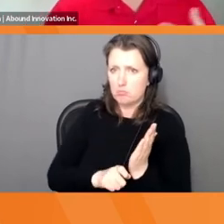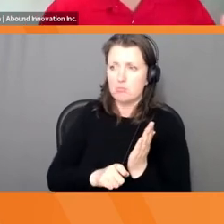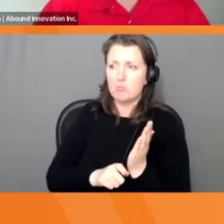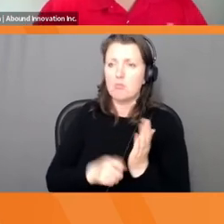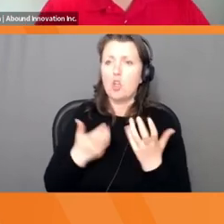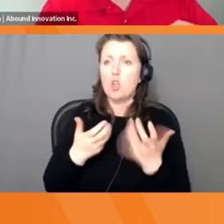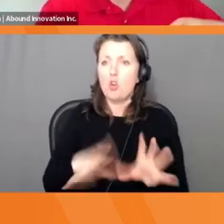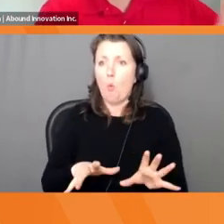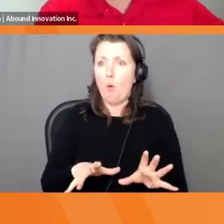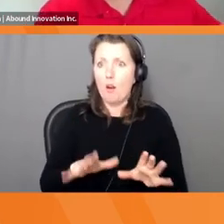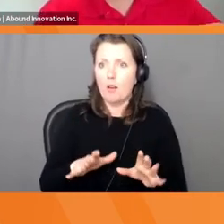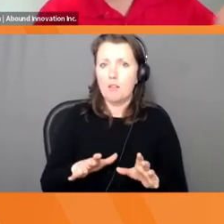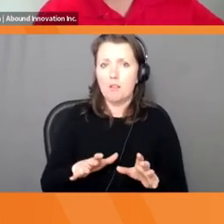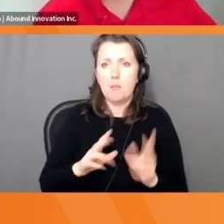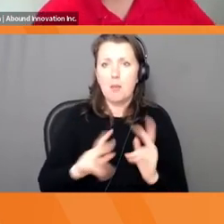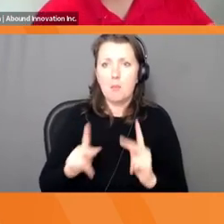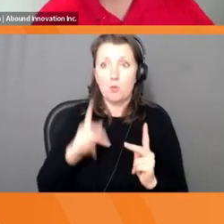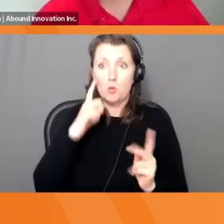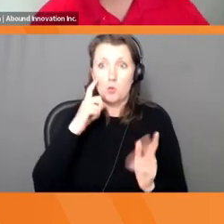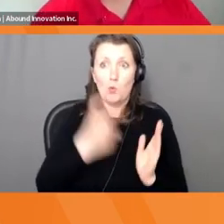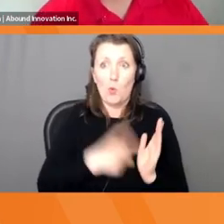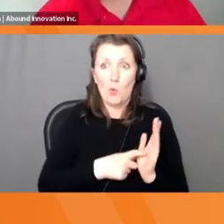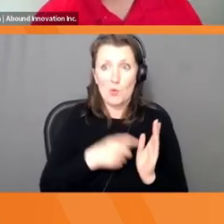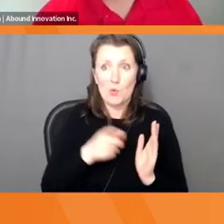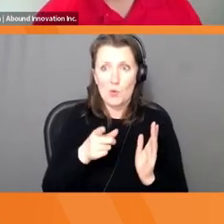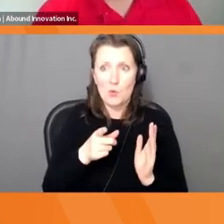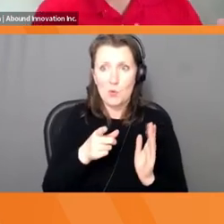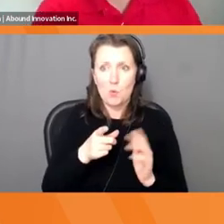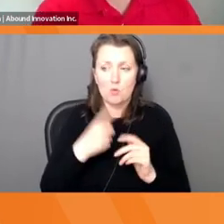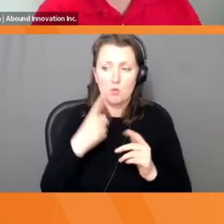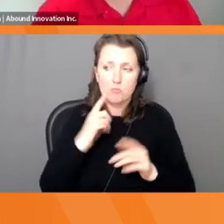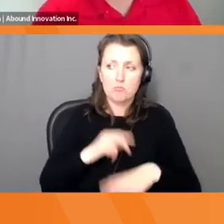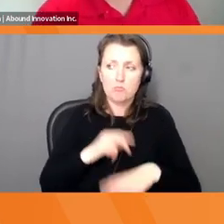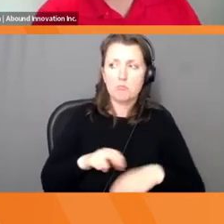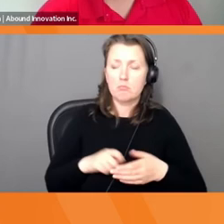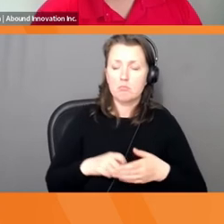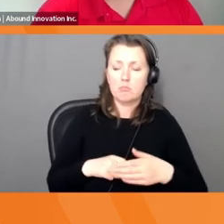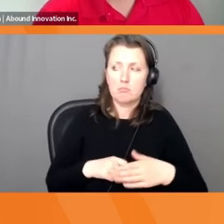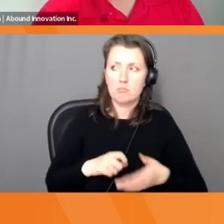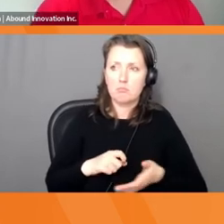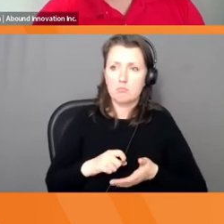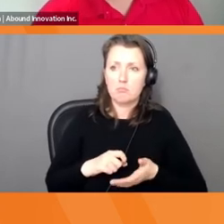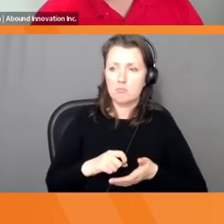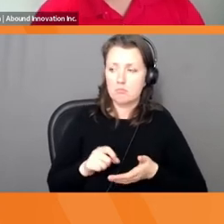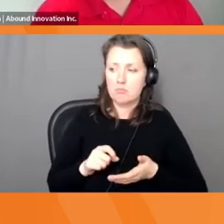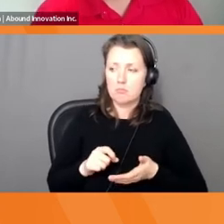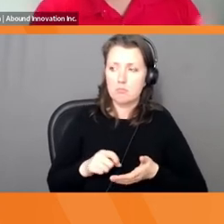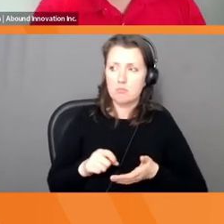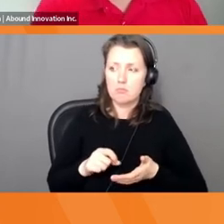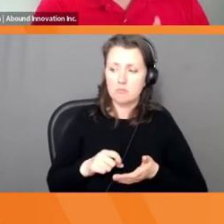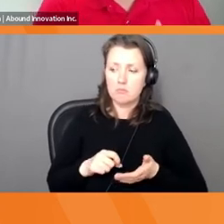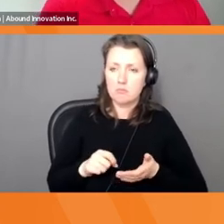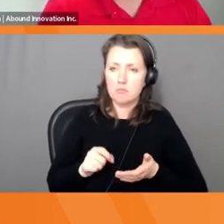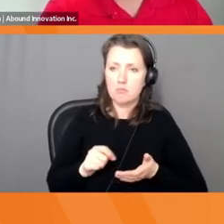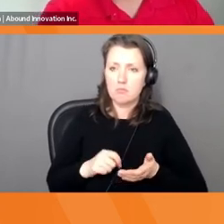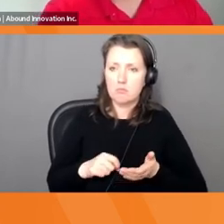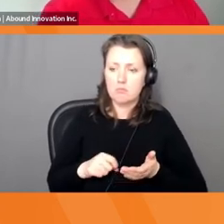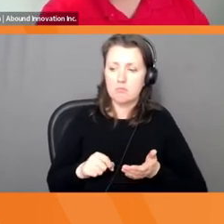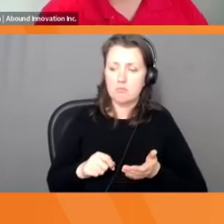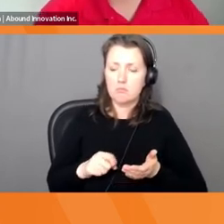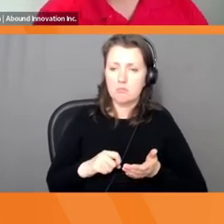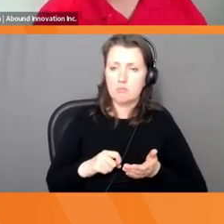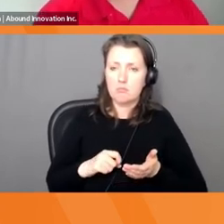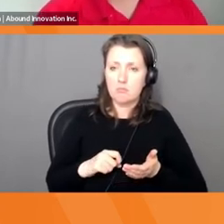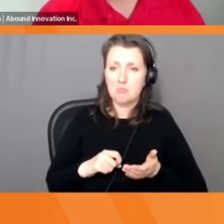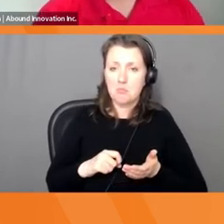you while you're there, because you want to observe them in their natural setting to see what's going on. And you just watch and you take notes. And if you see, if you feel so bold, you can